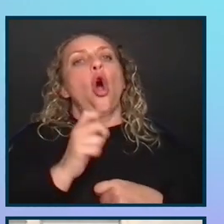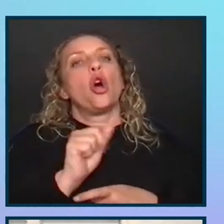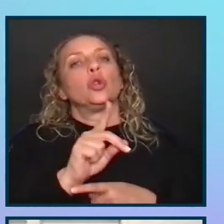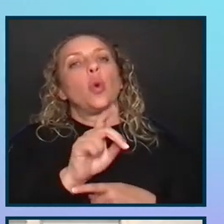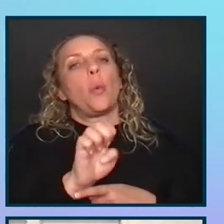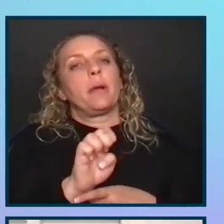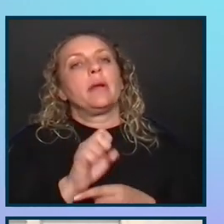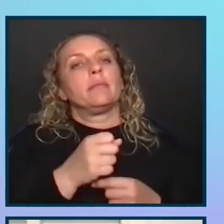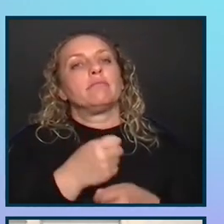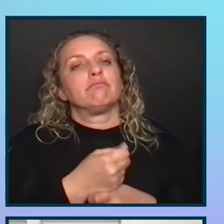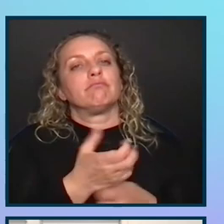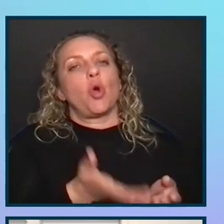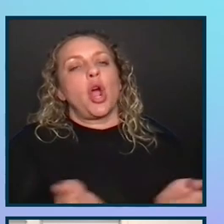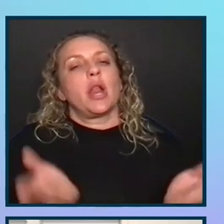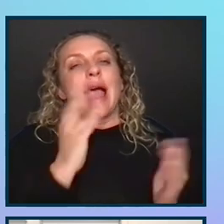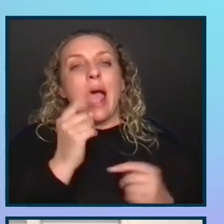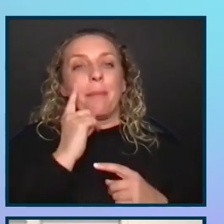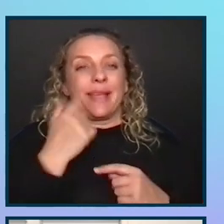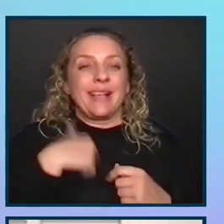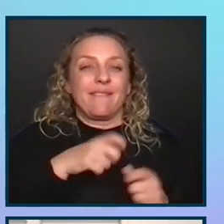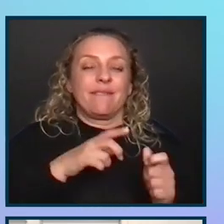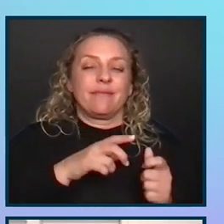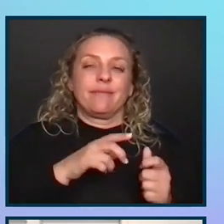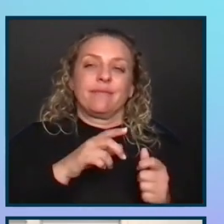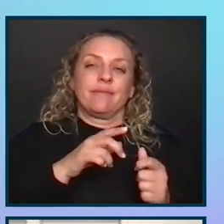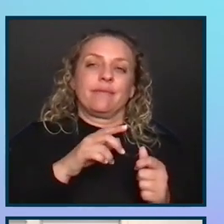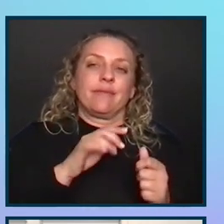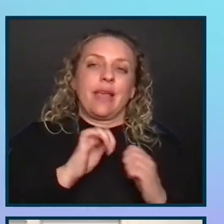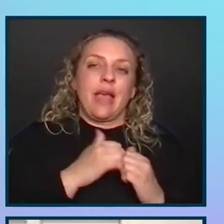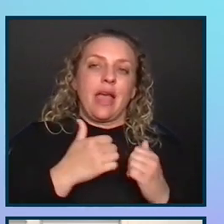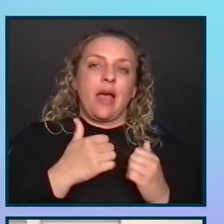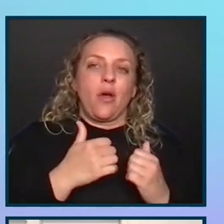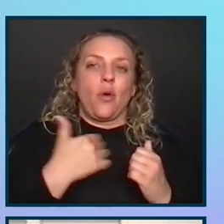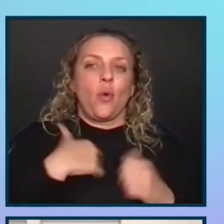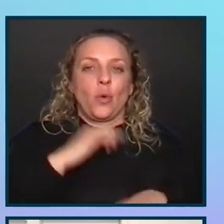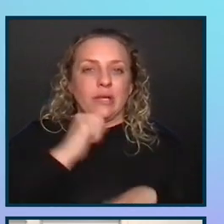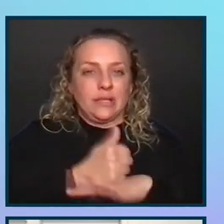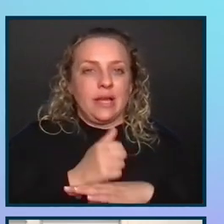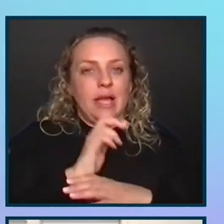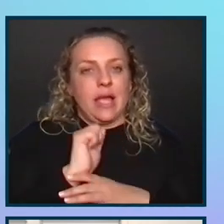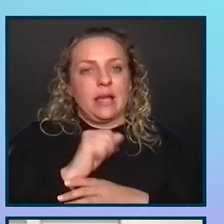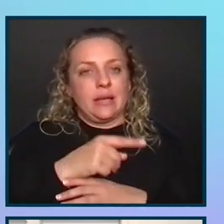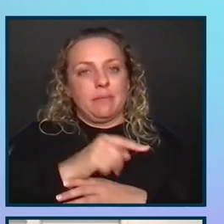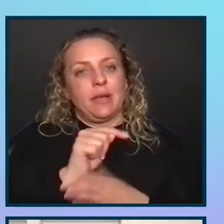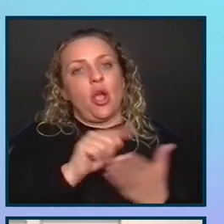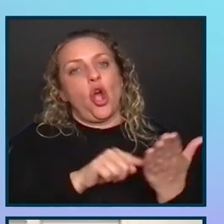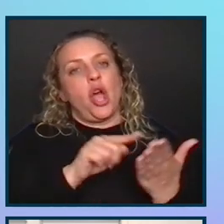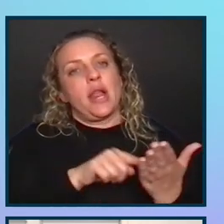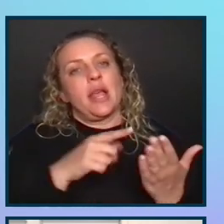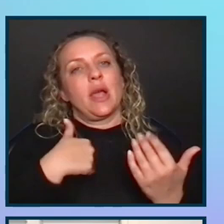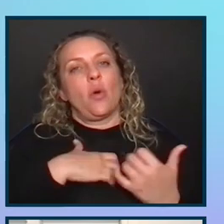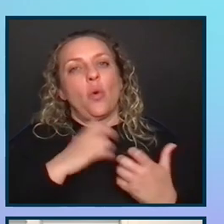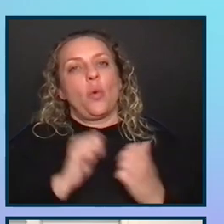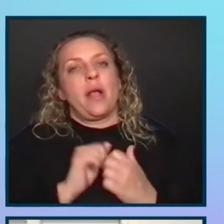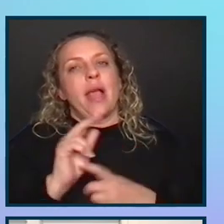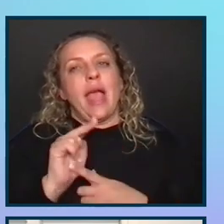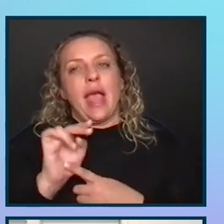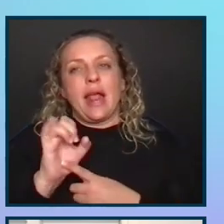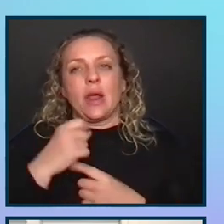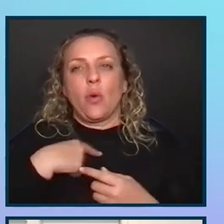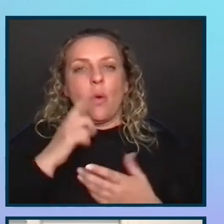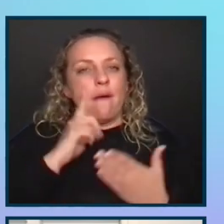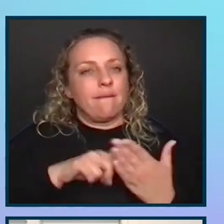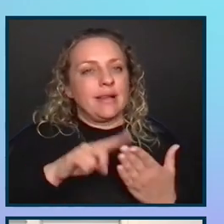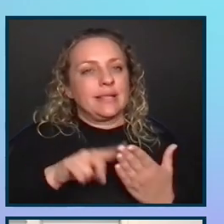products. And then because of the way that this moved through the AEP audit with Annie, we really want to investigate the idea of